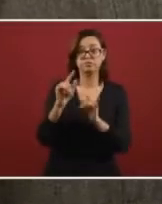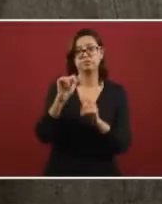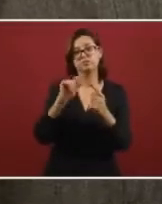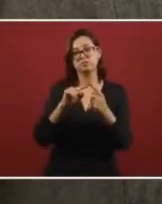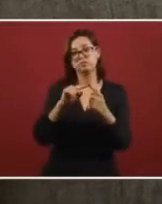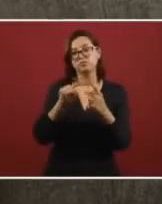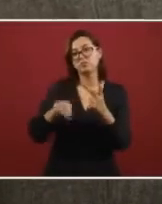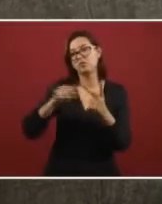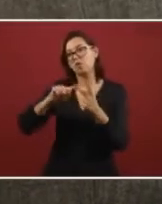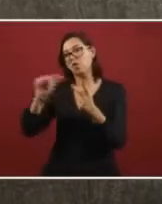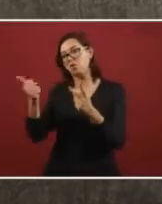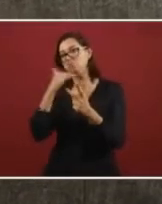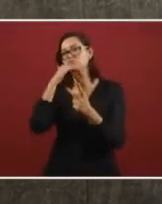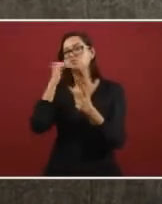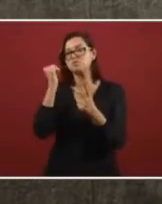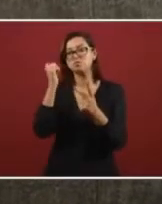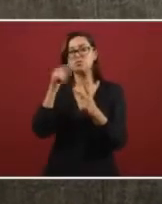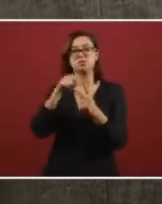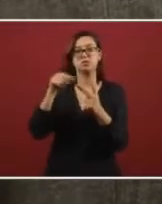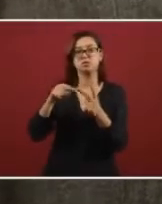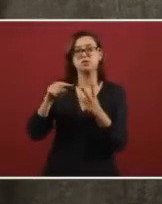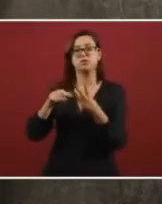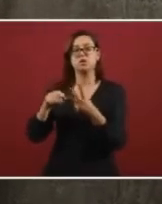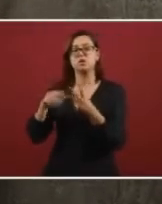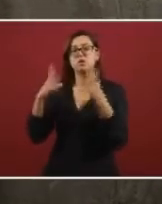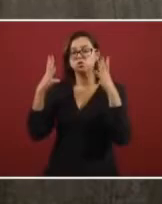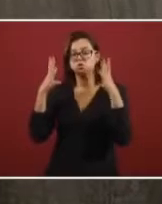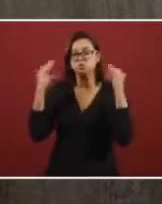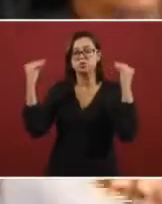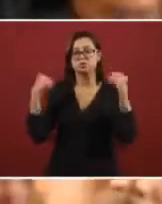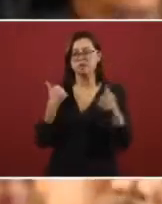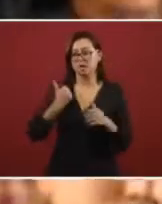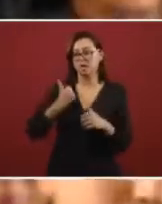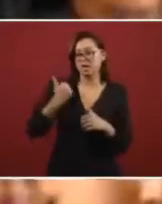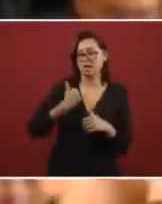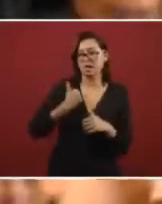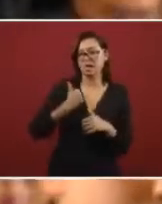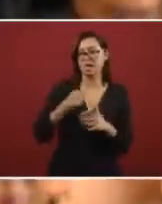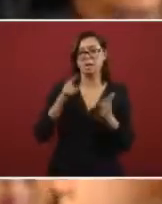and Swiss and Canada